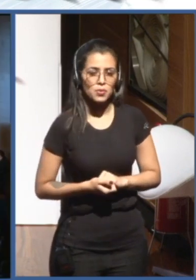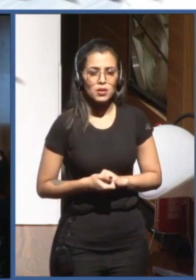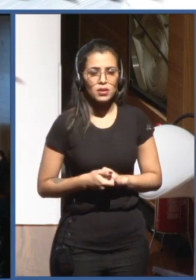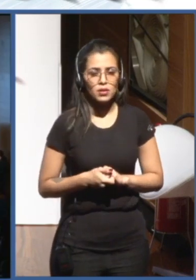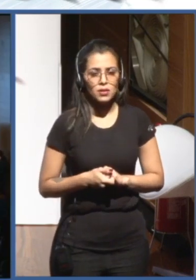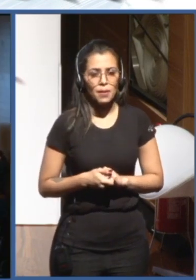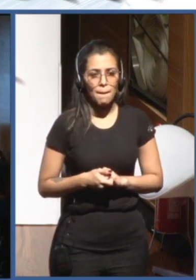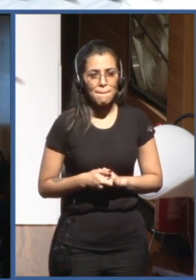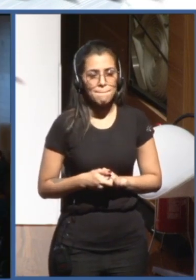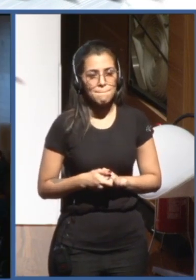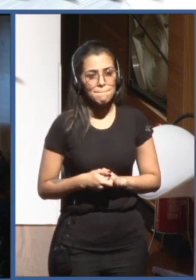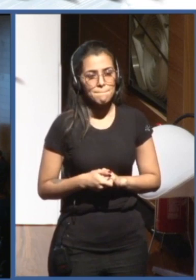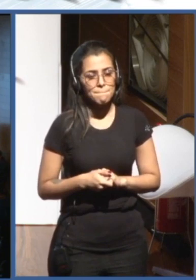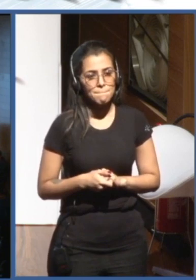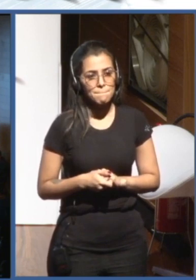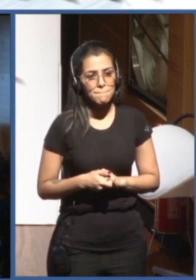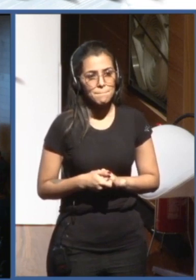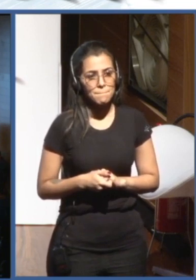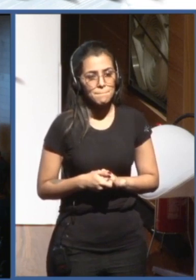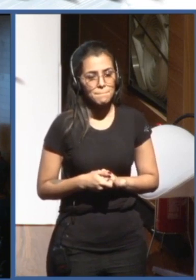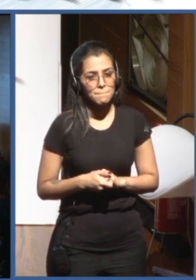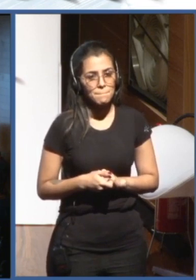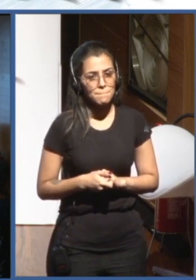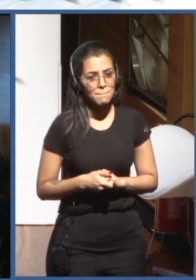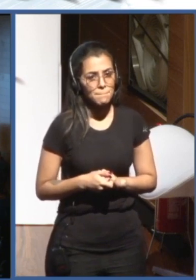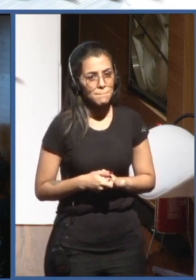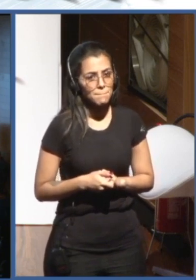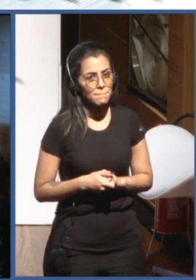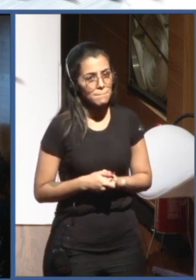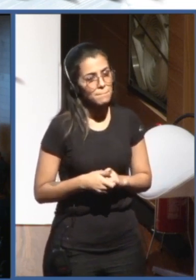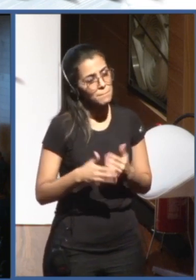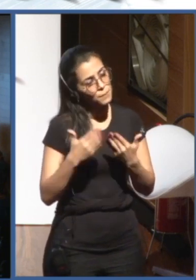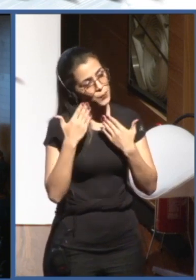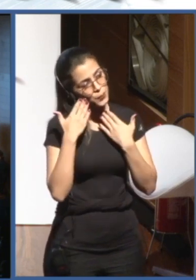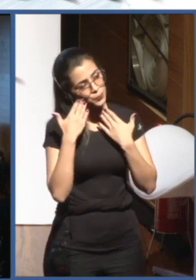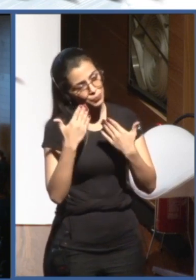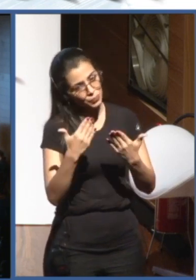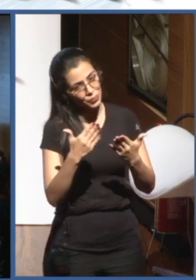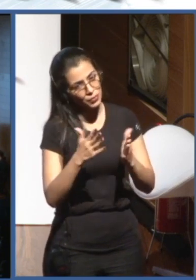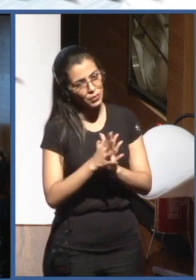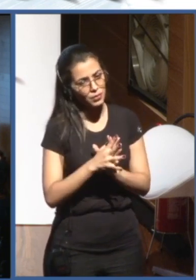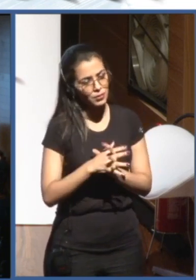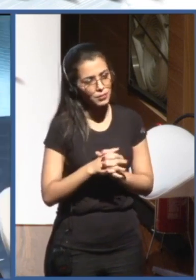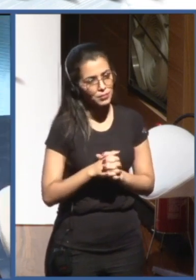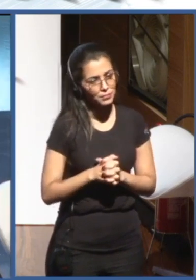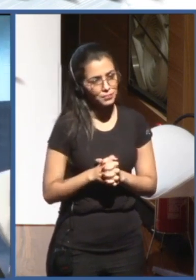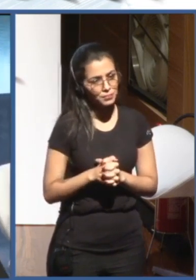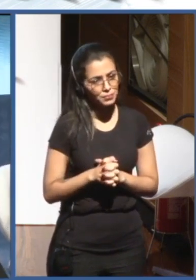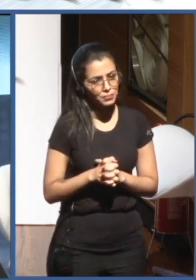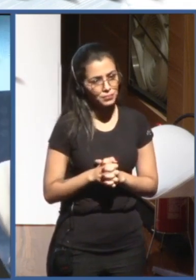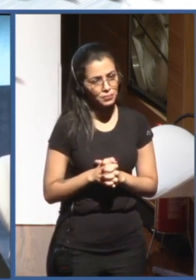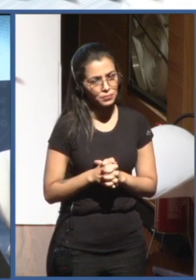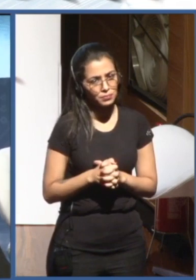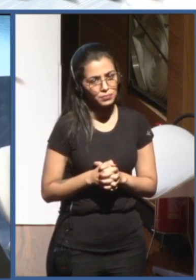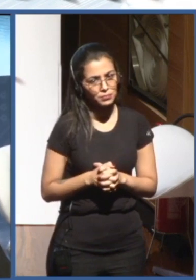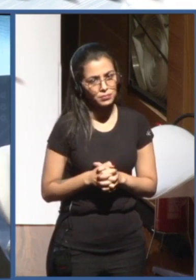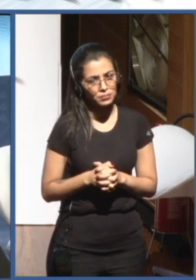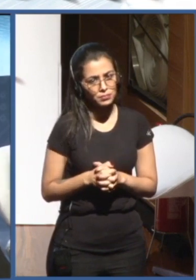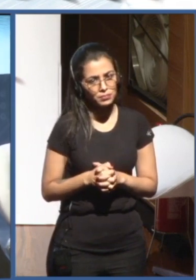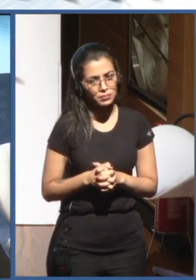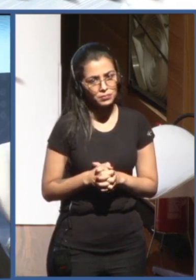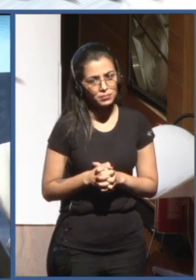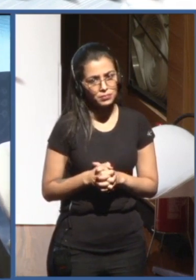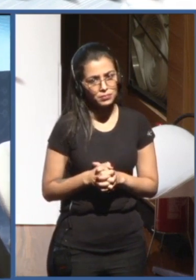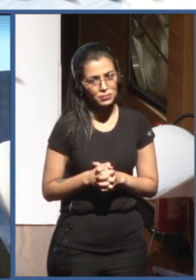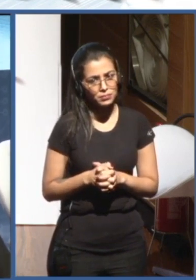Thank you, Valeria. I move to Gaspar again. You highlighted the importance of the work